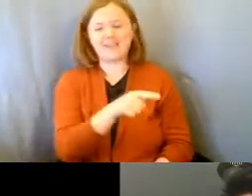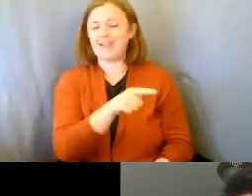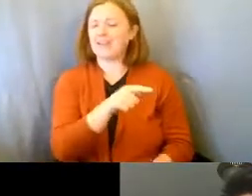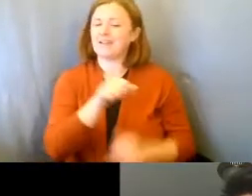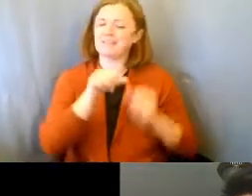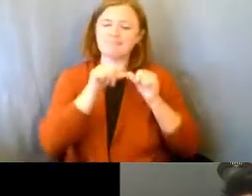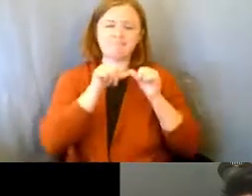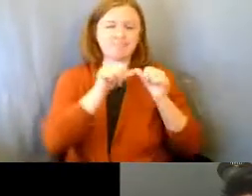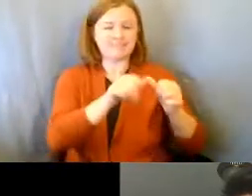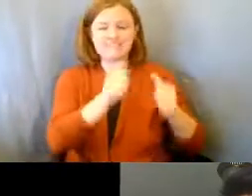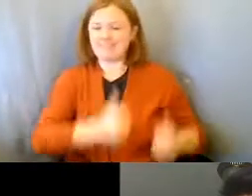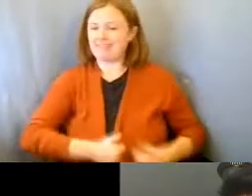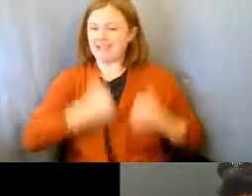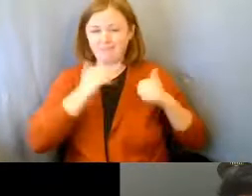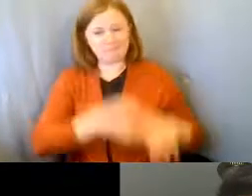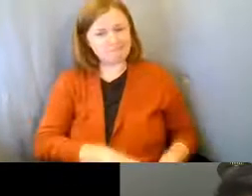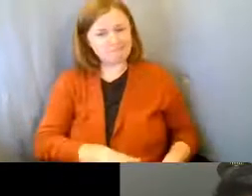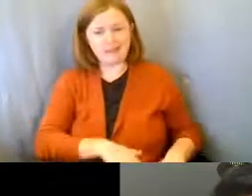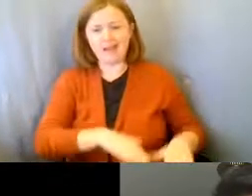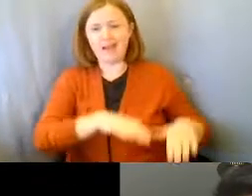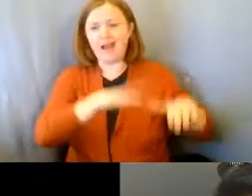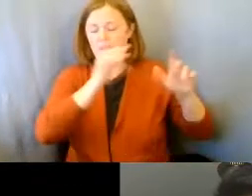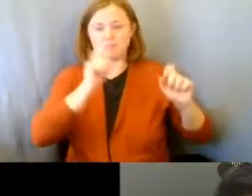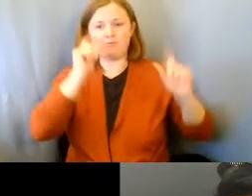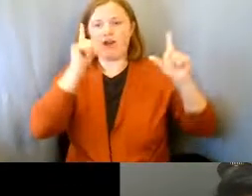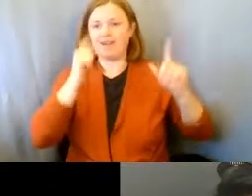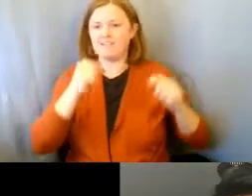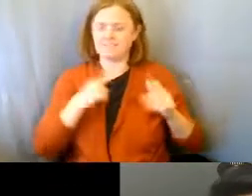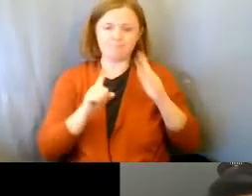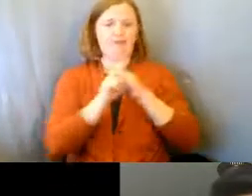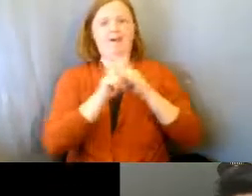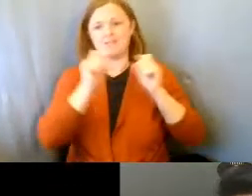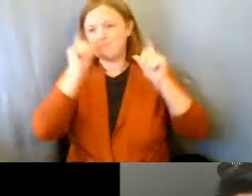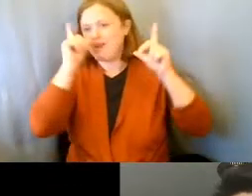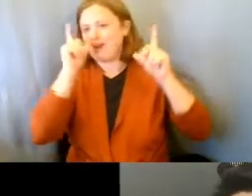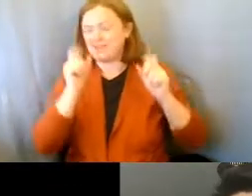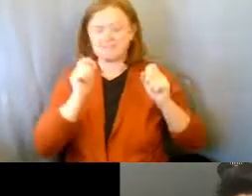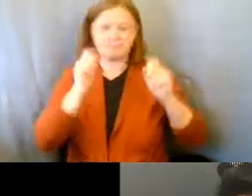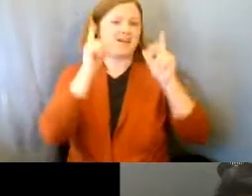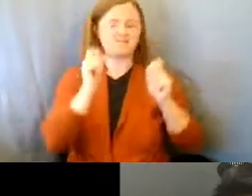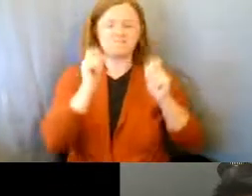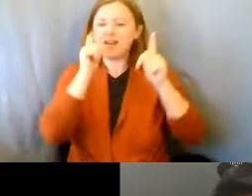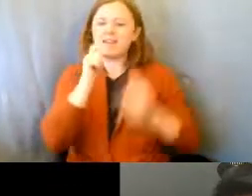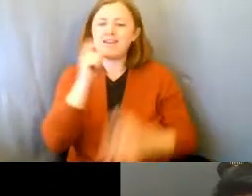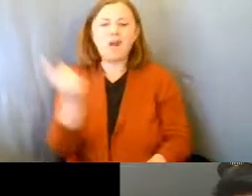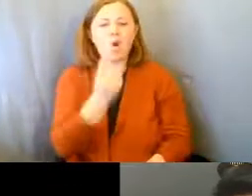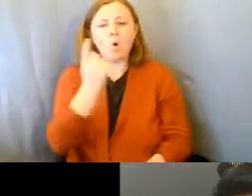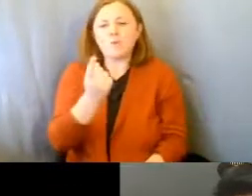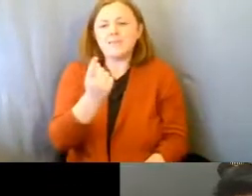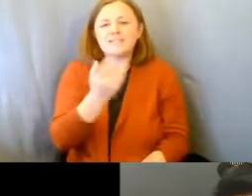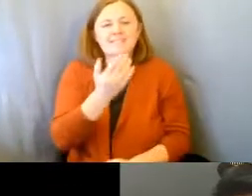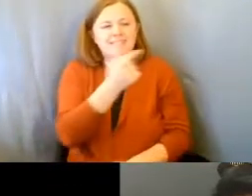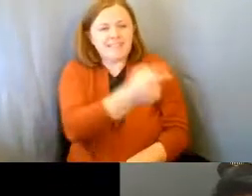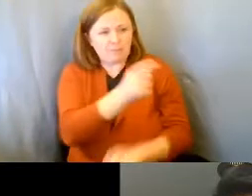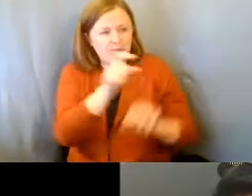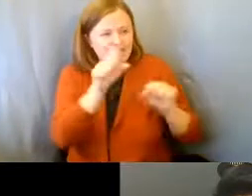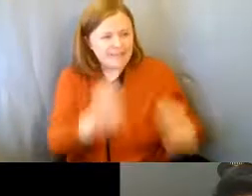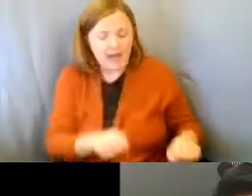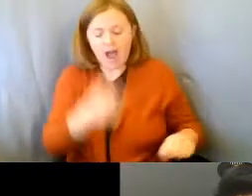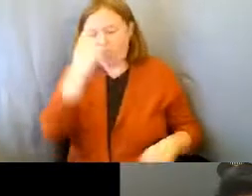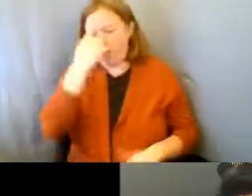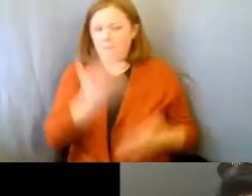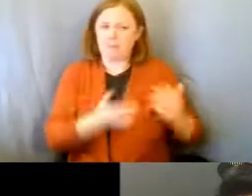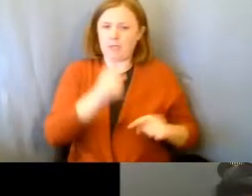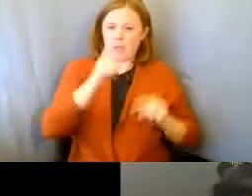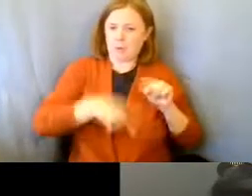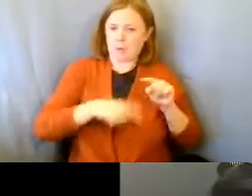throughout his life surprised me. And not just always with the things he can do that I didn't